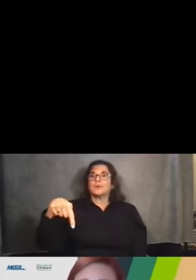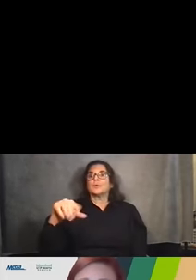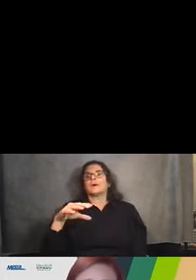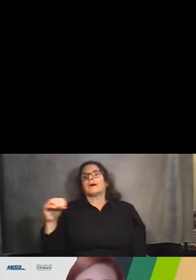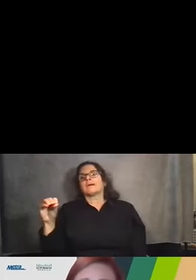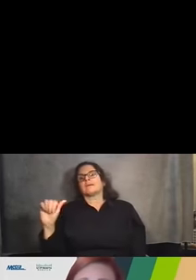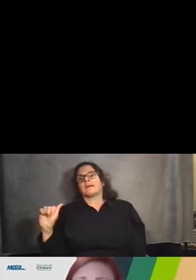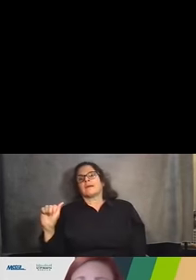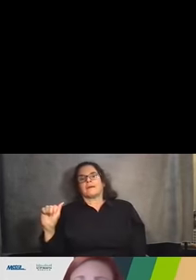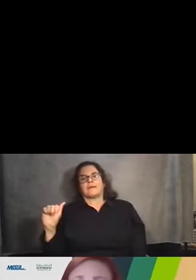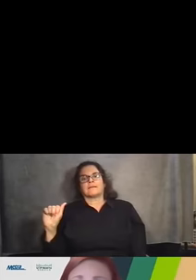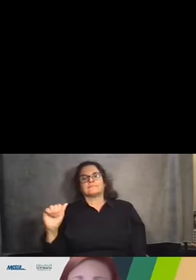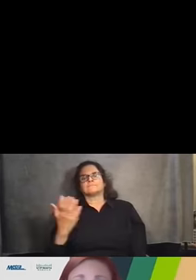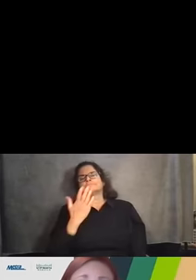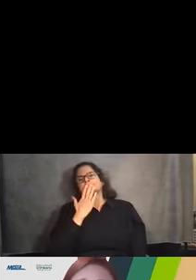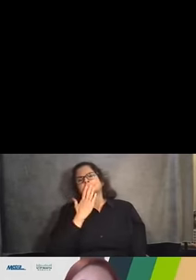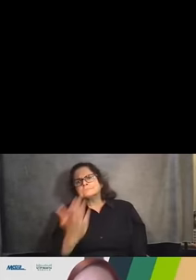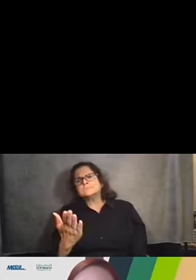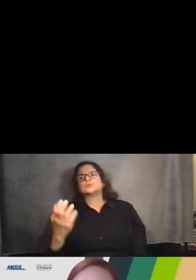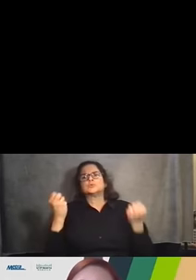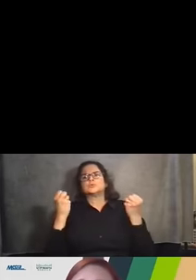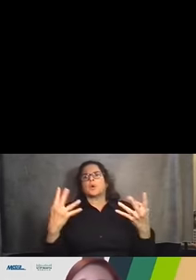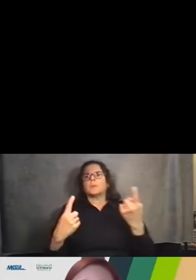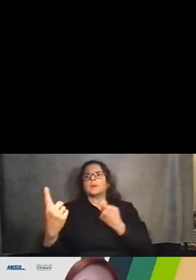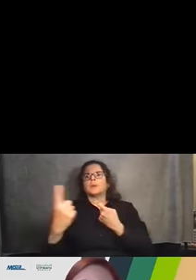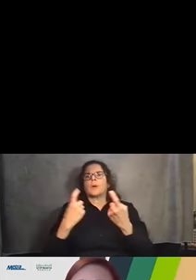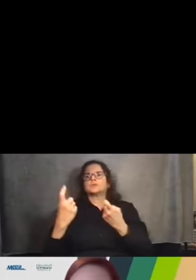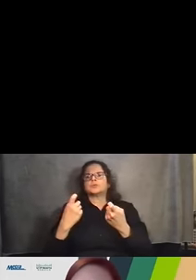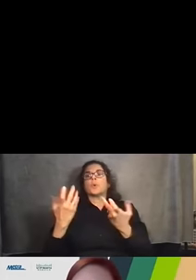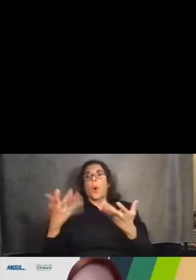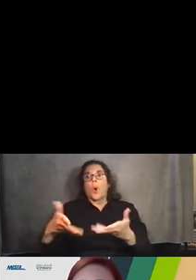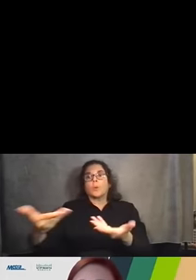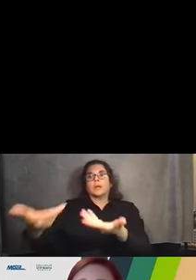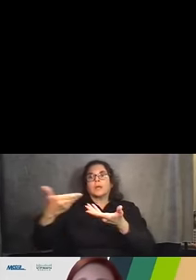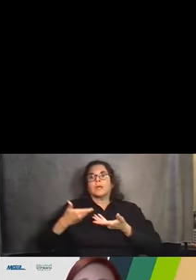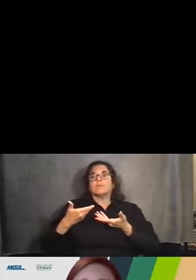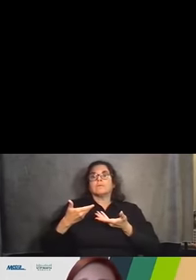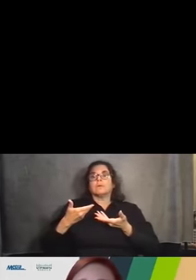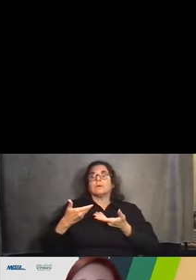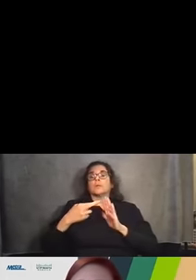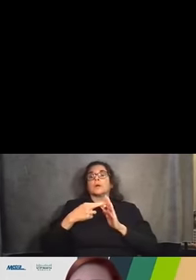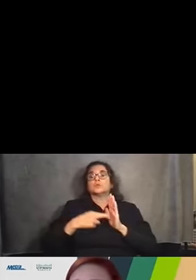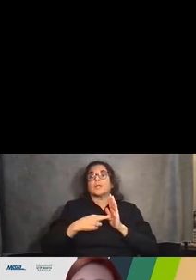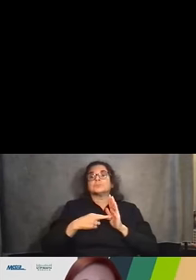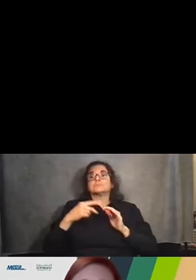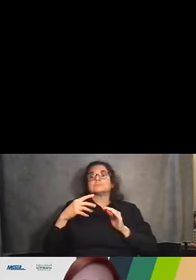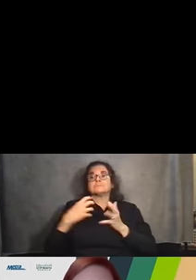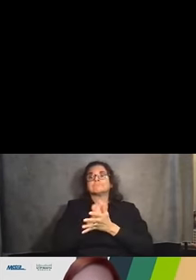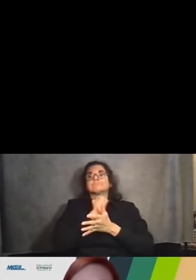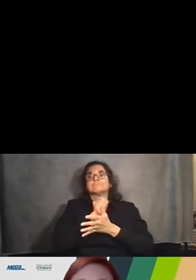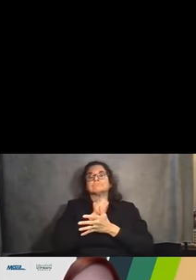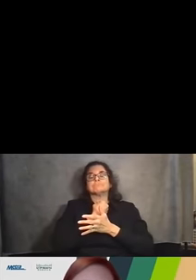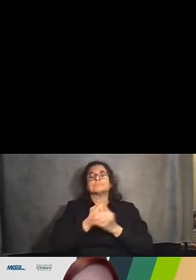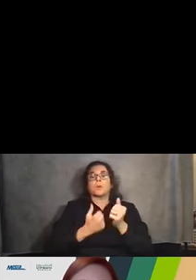We do really appreciate all the questions that were submitted during registration and plan to go over those that were most frequently